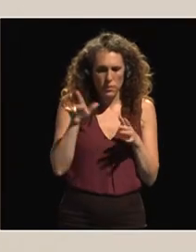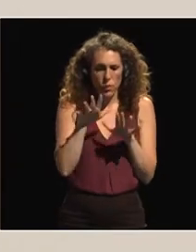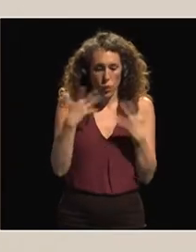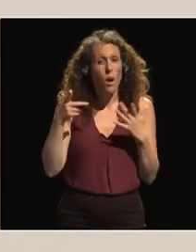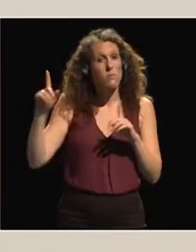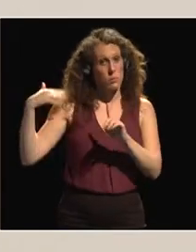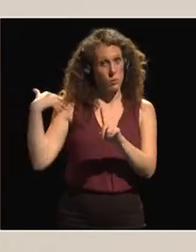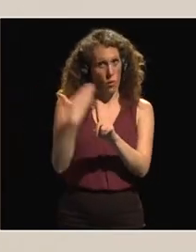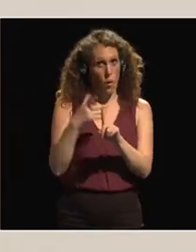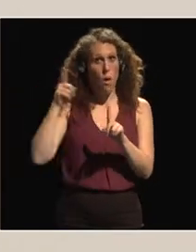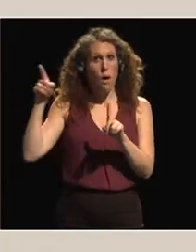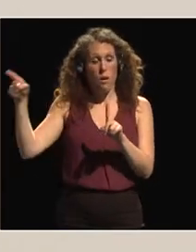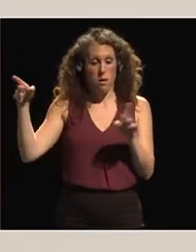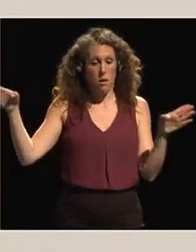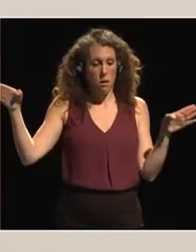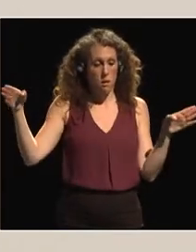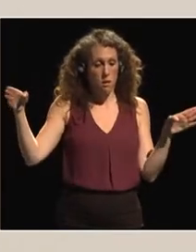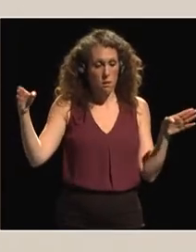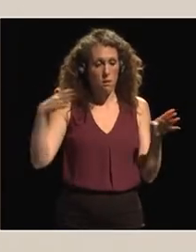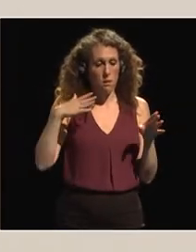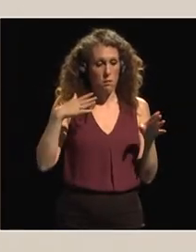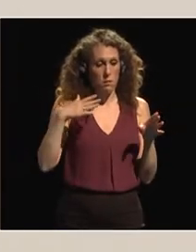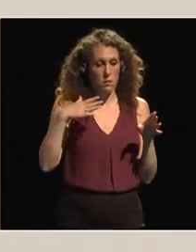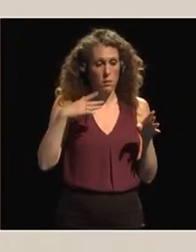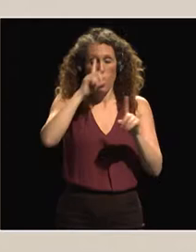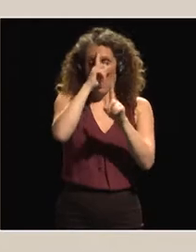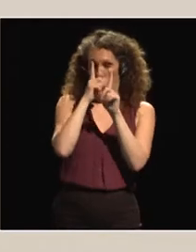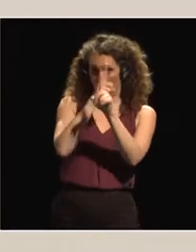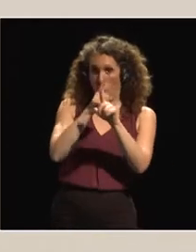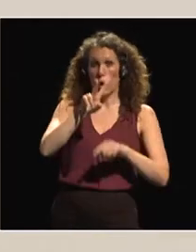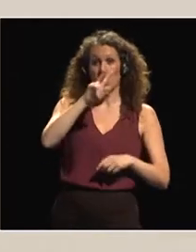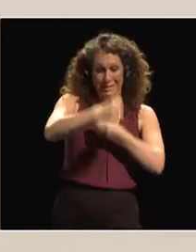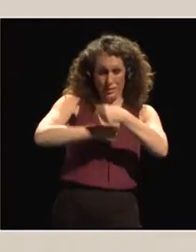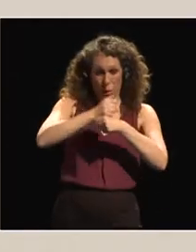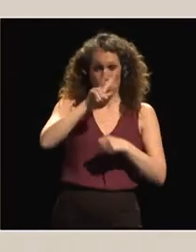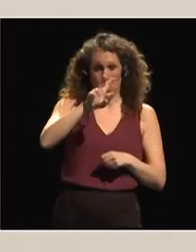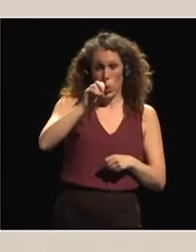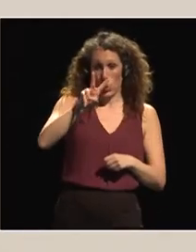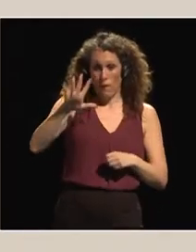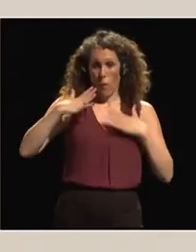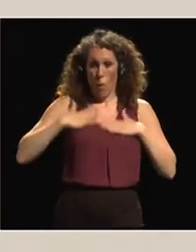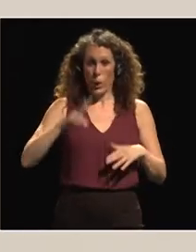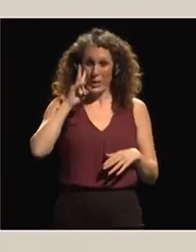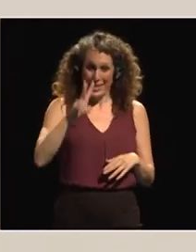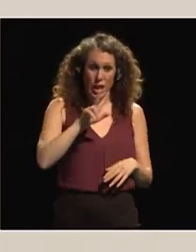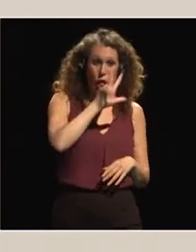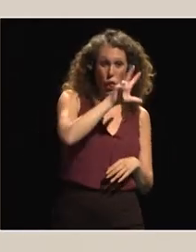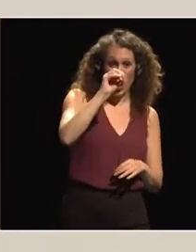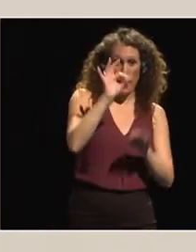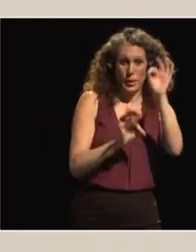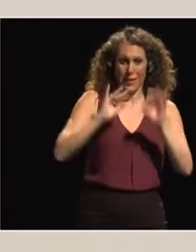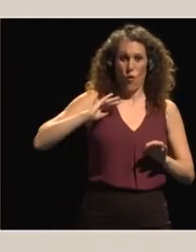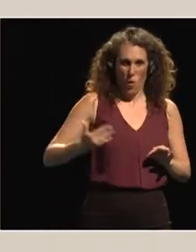30% of women should have access to land by 2025. And that is an area